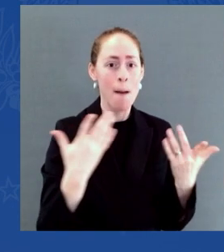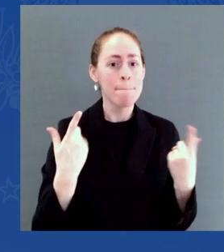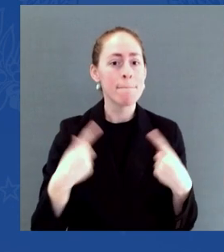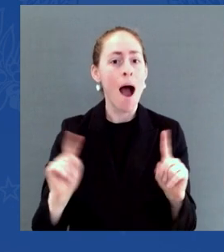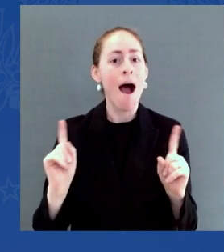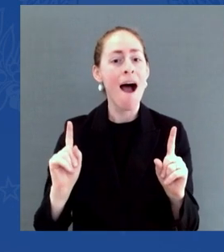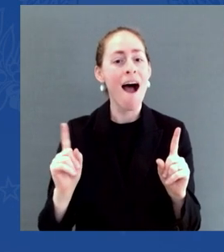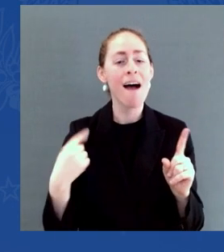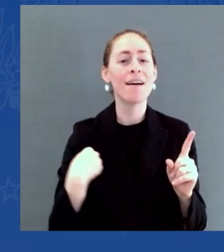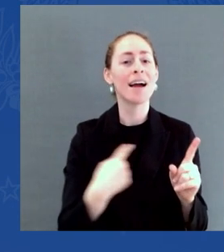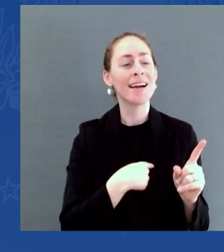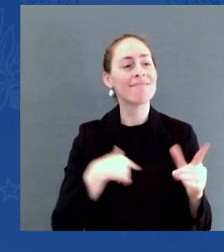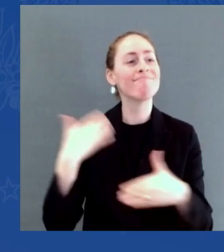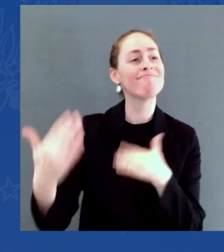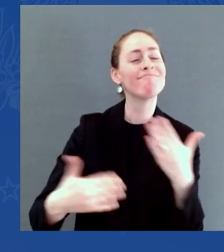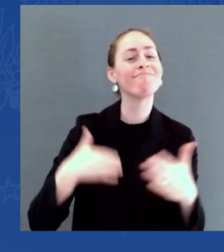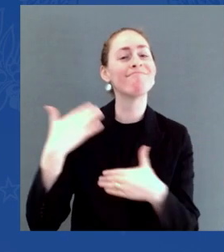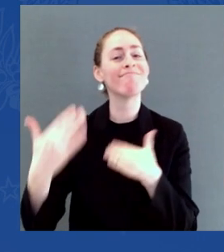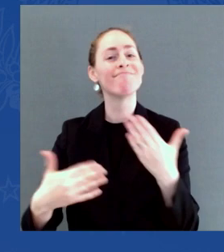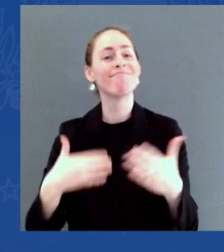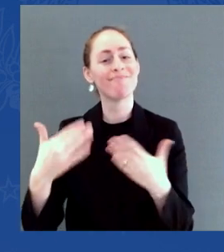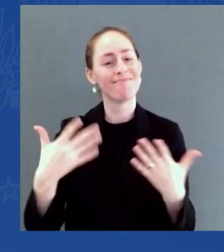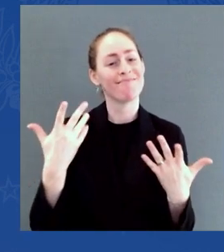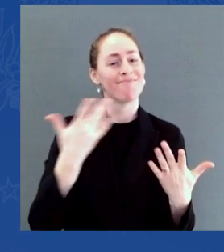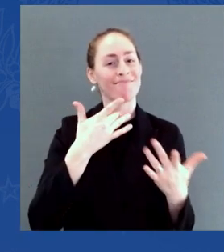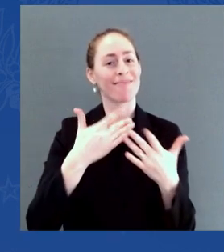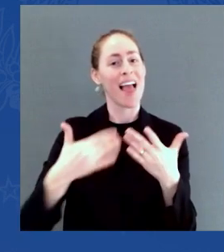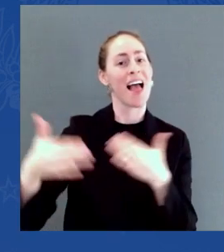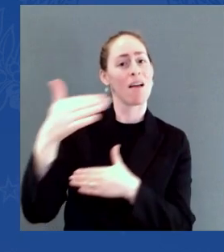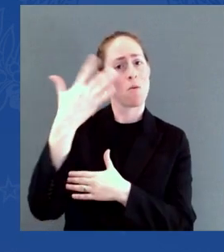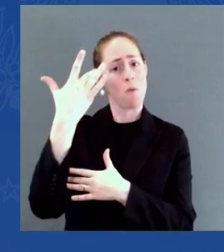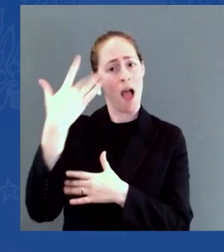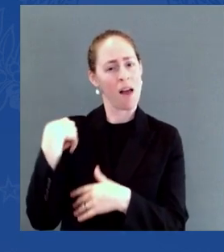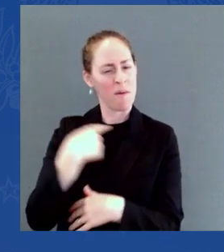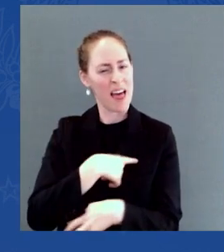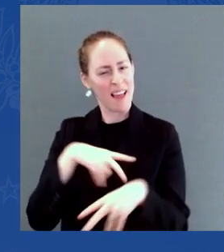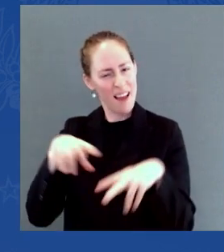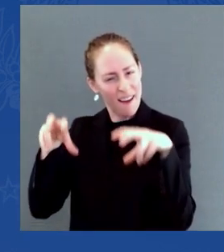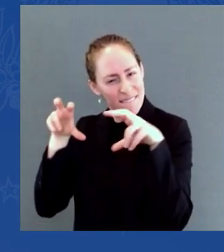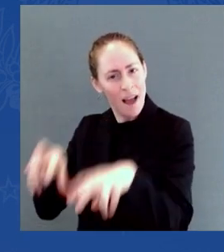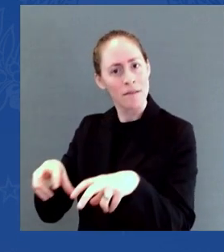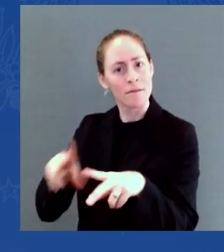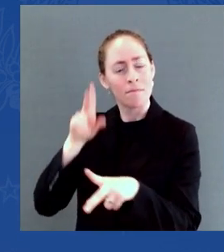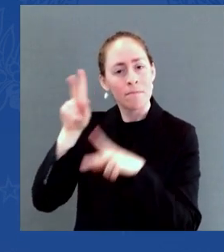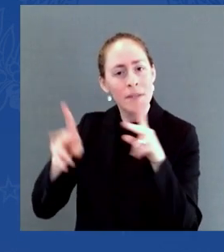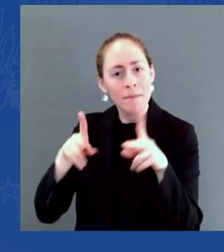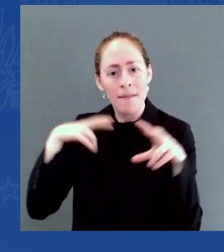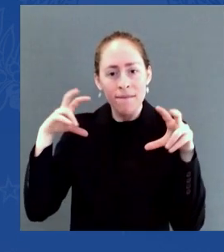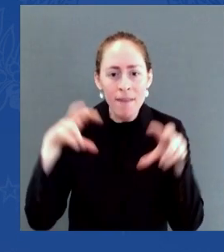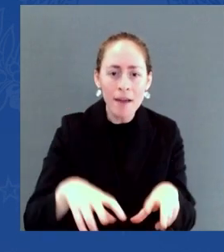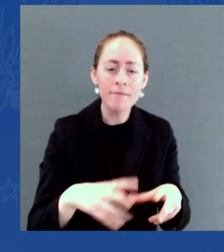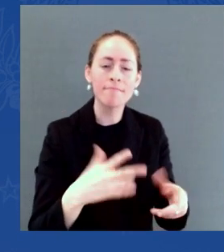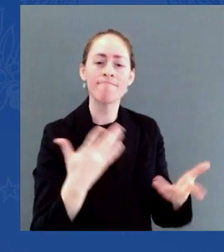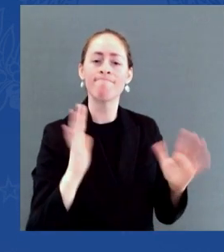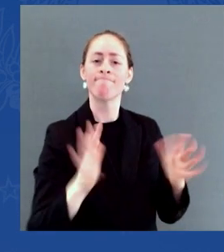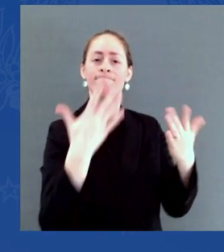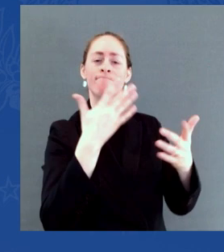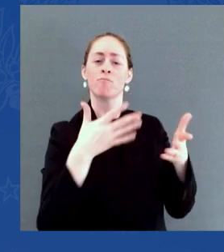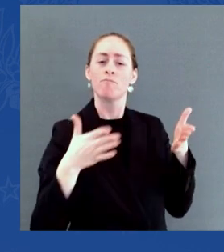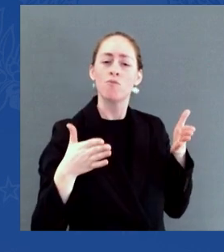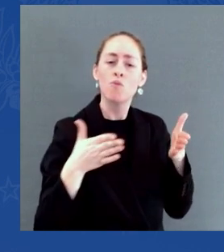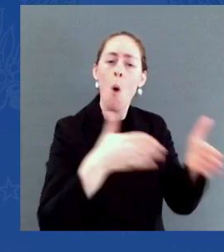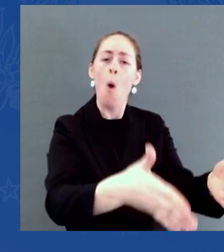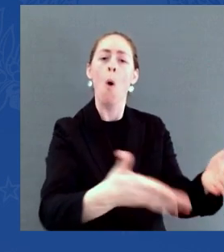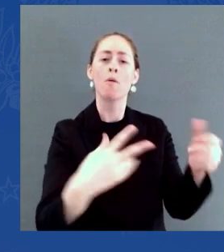only in our roads and highways and bridges, but in our people and our families. We built the Interstate Highway System. We invested to win the Space